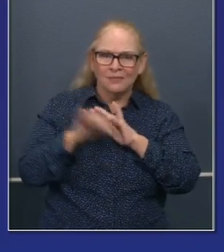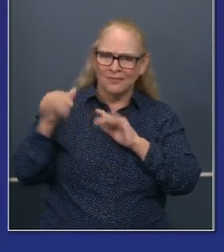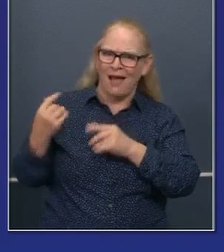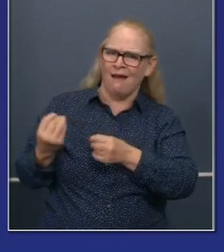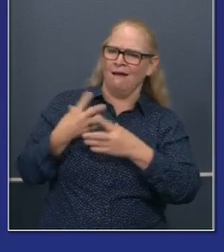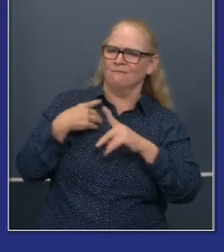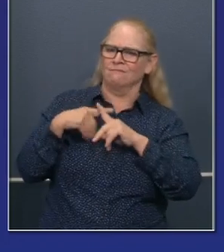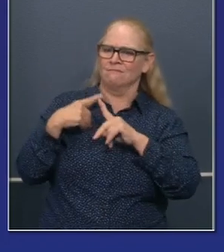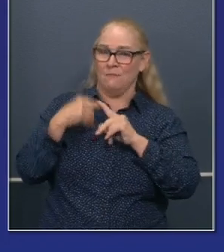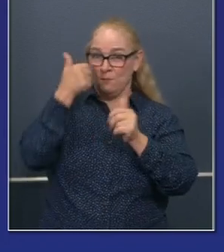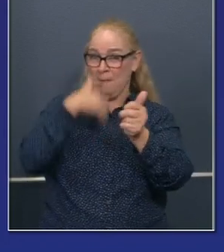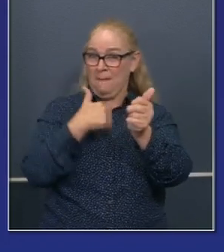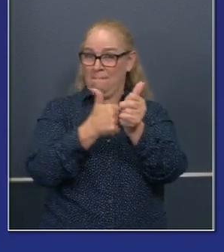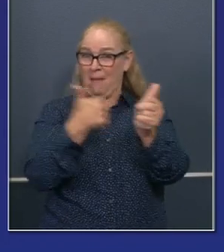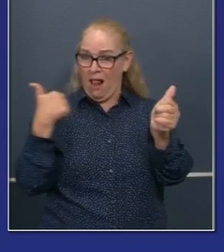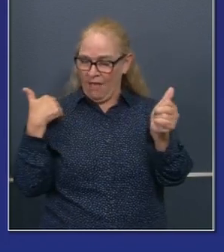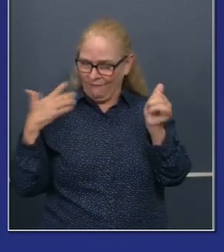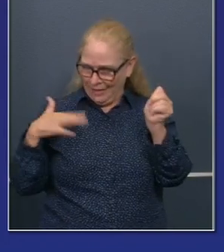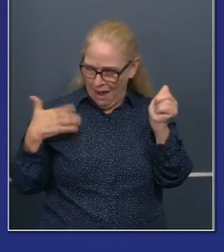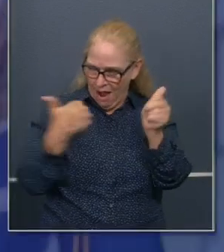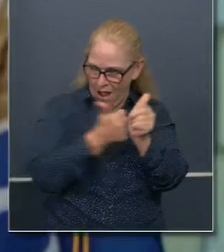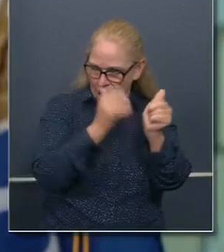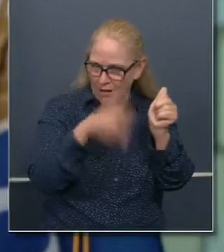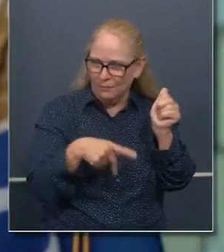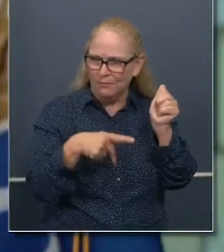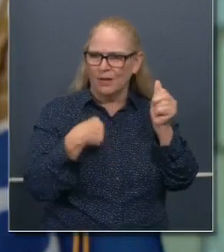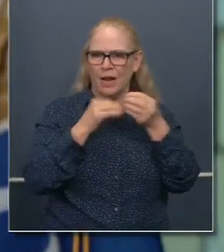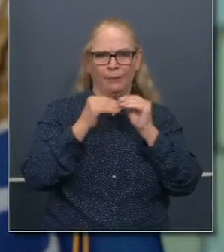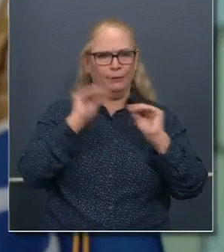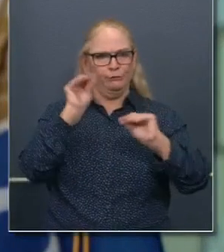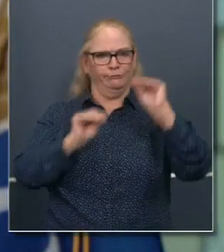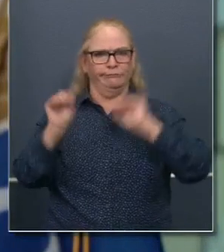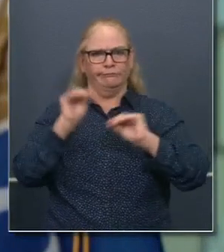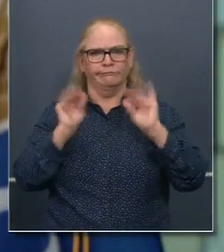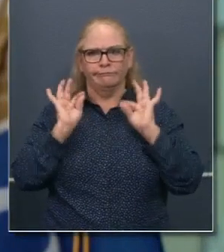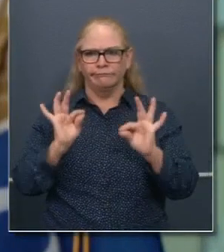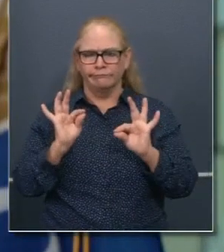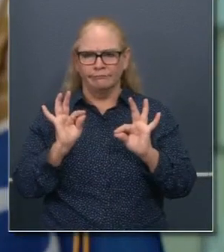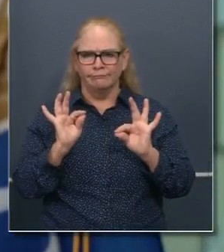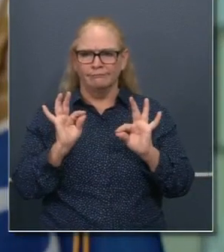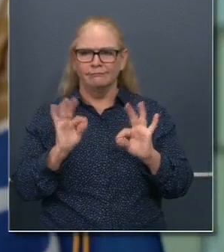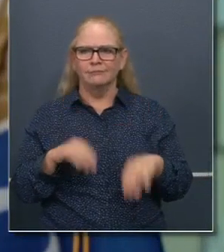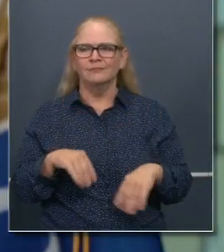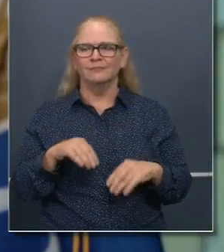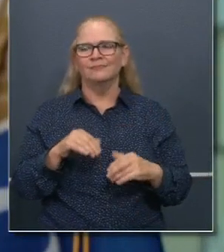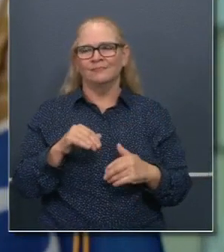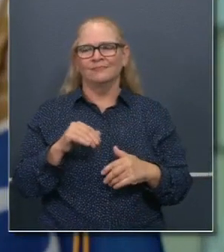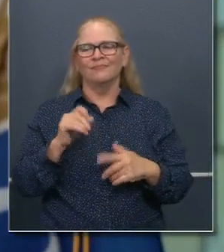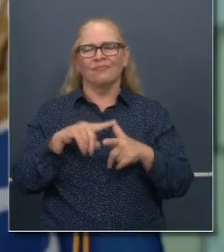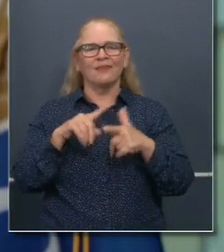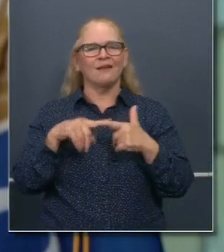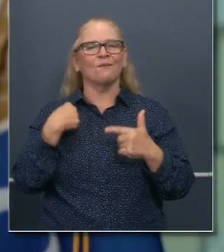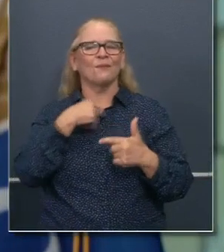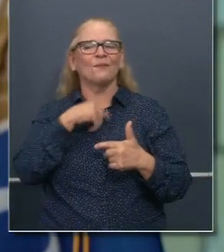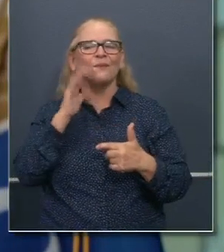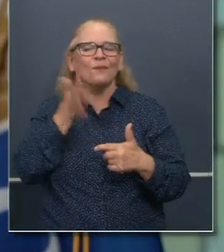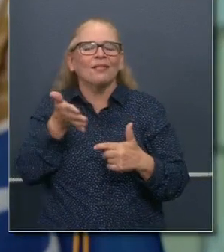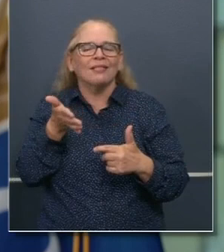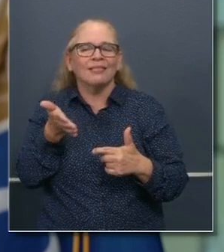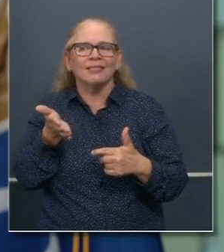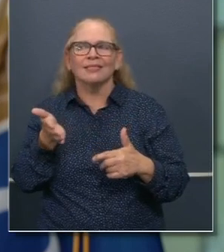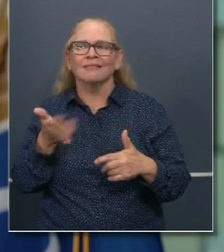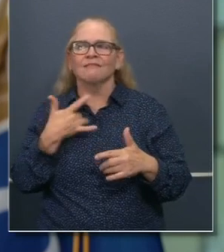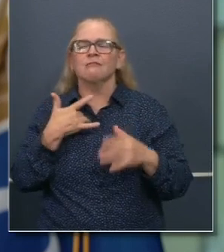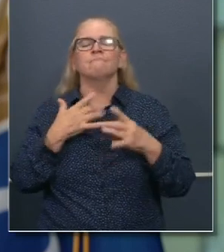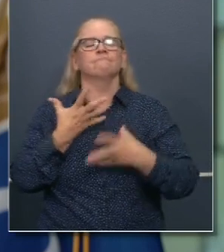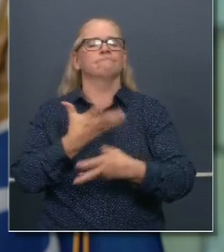But you'll also note that we have been consistently engaged, and I mentioned this in the outset of the